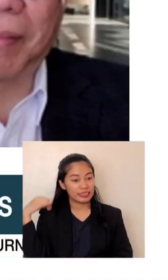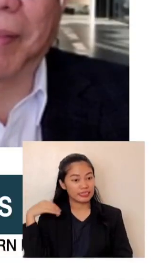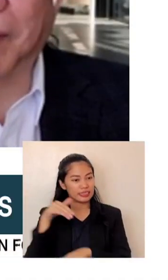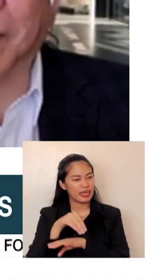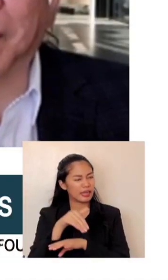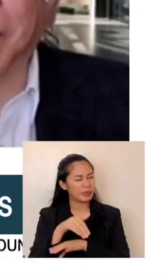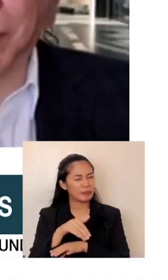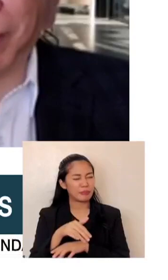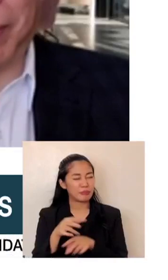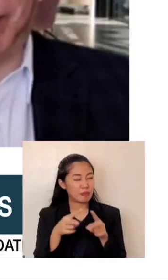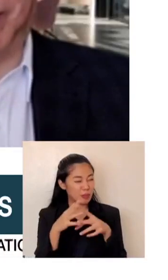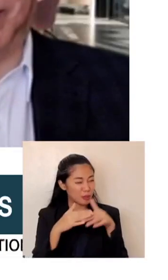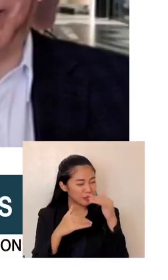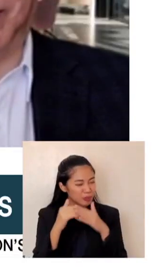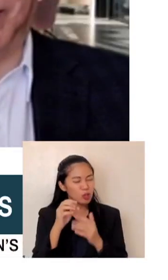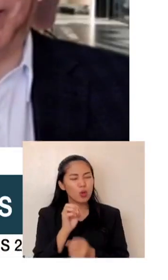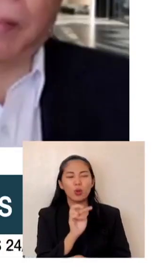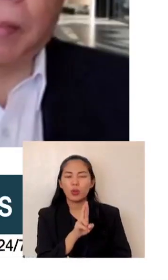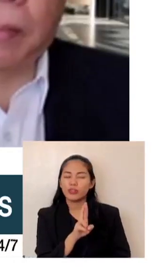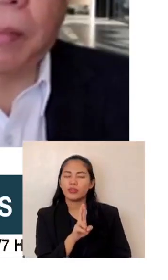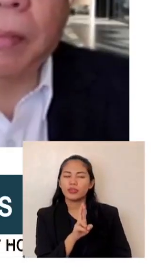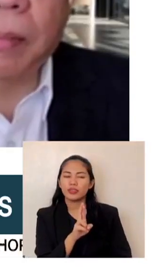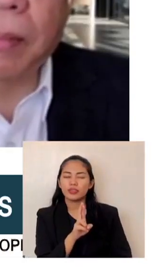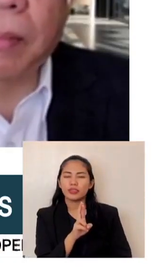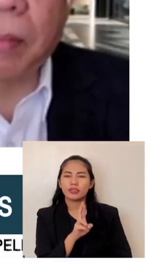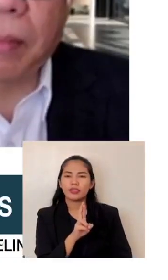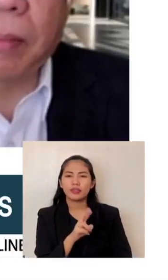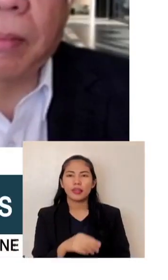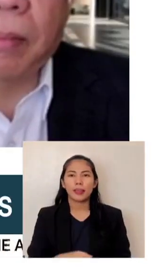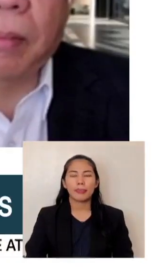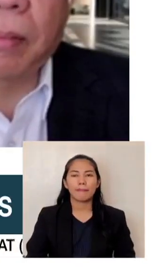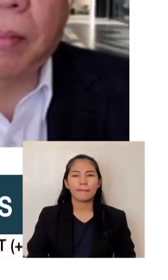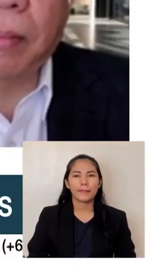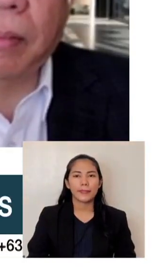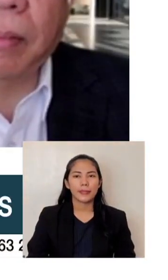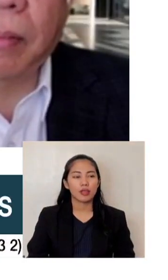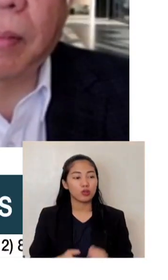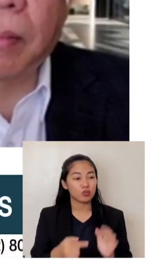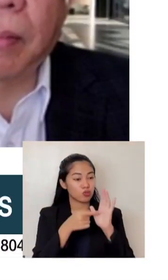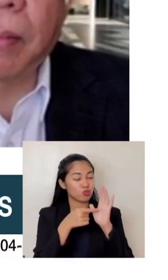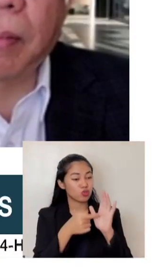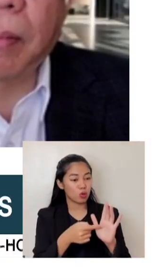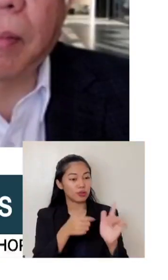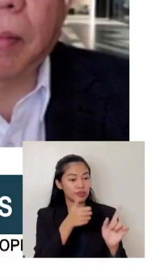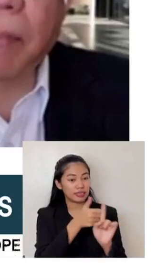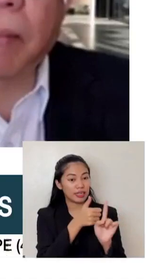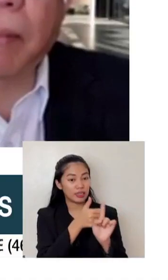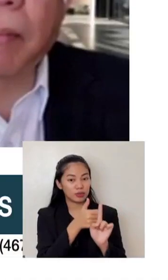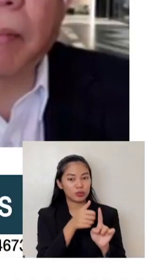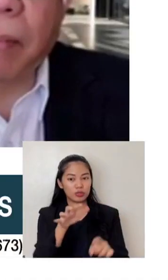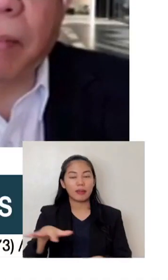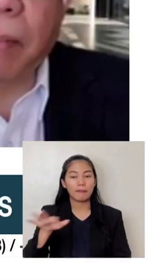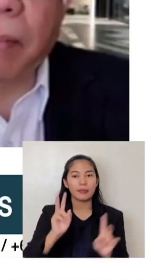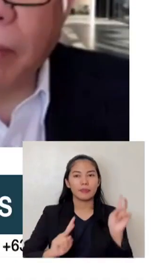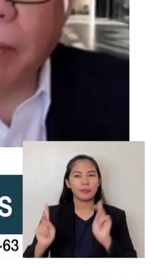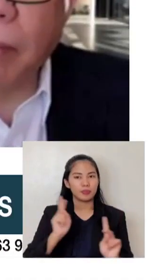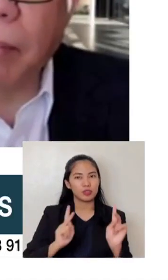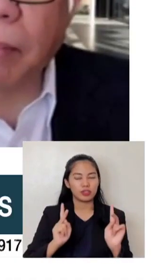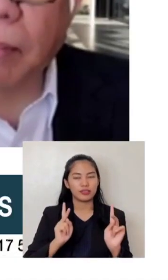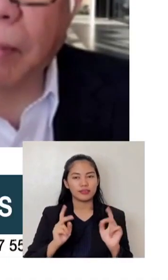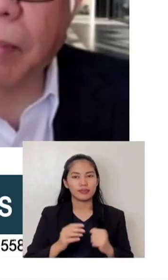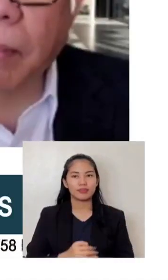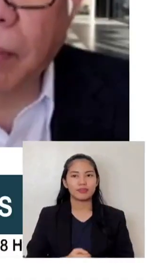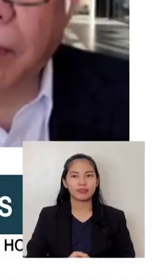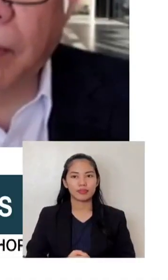or did she present herself to the public as someone who is going